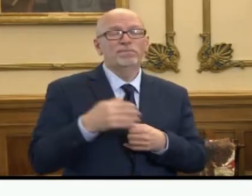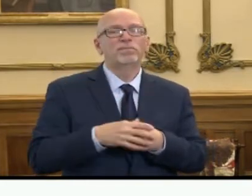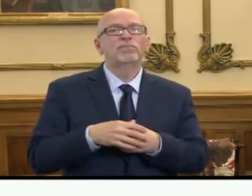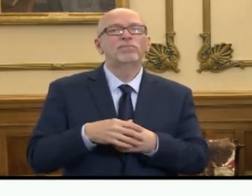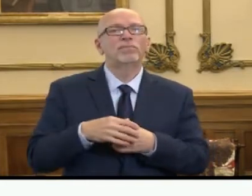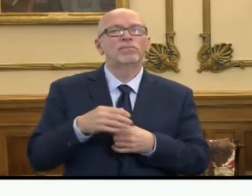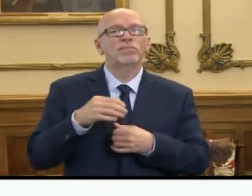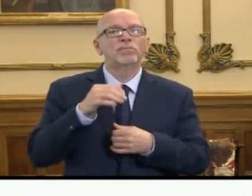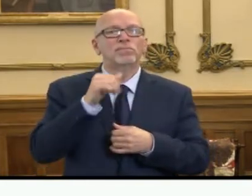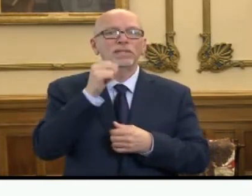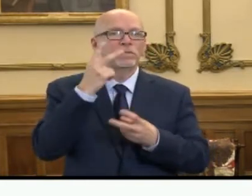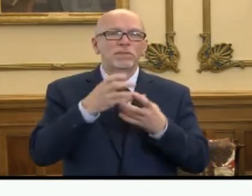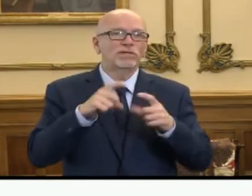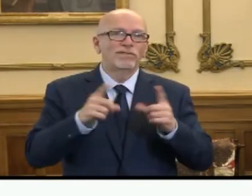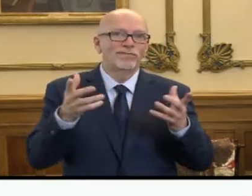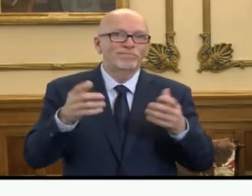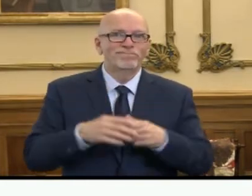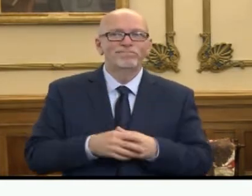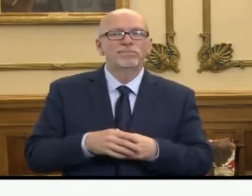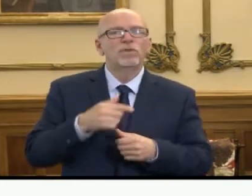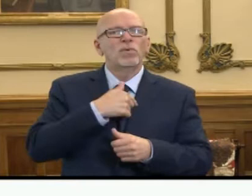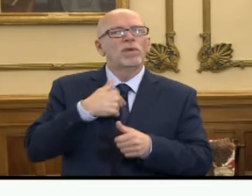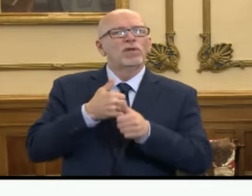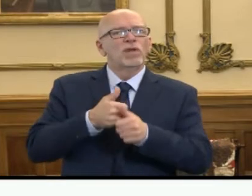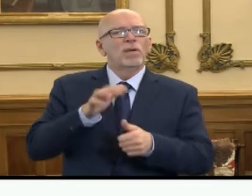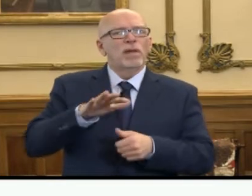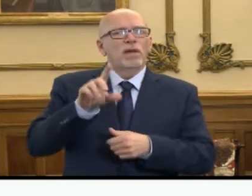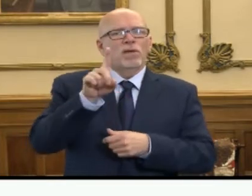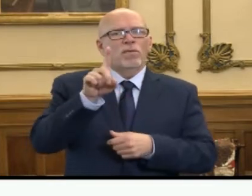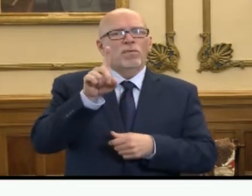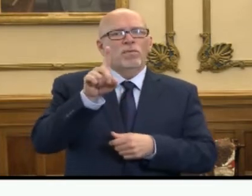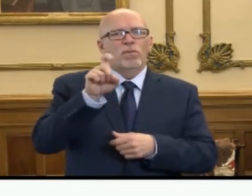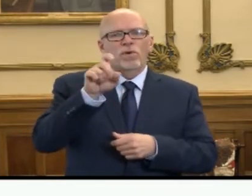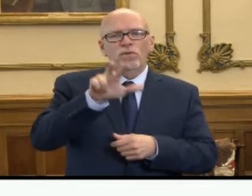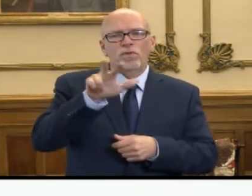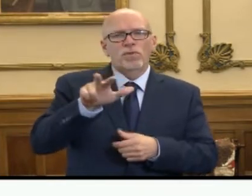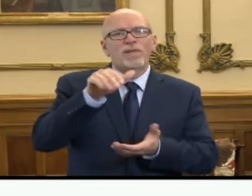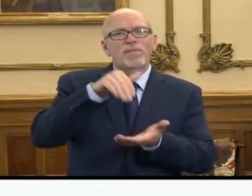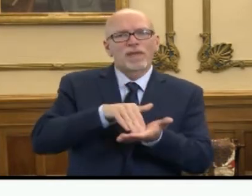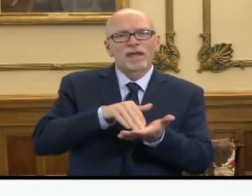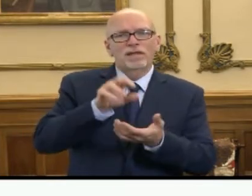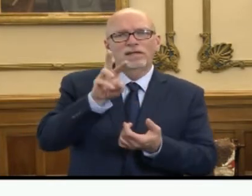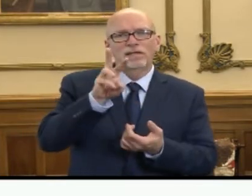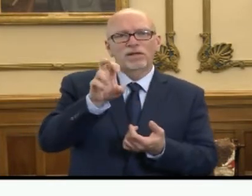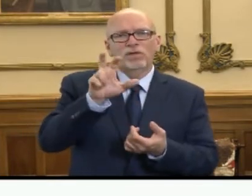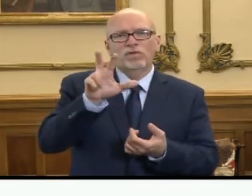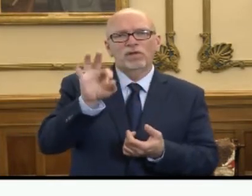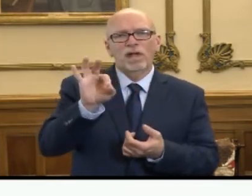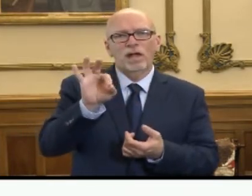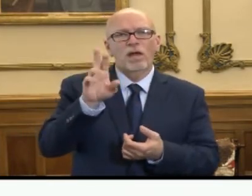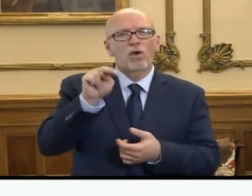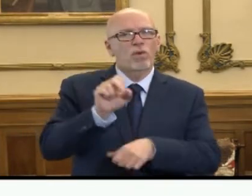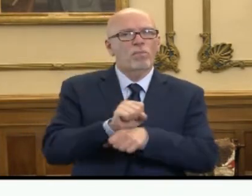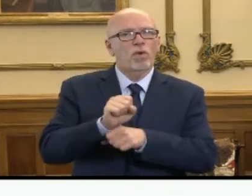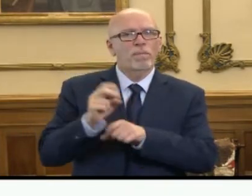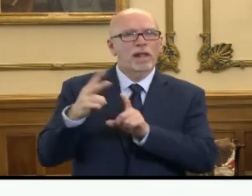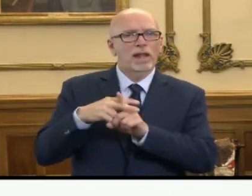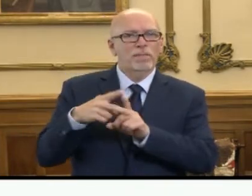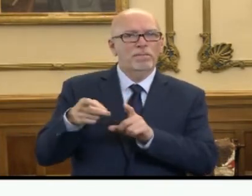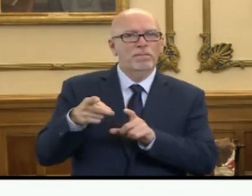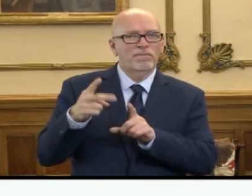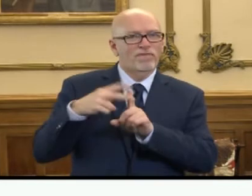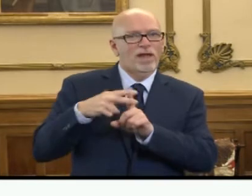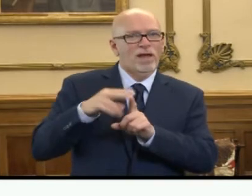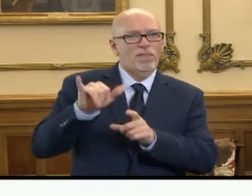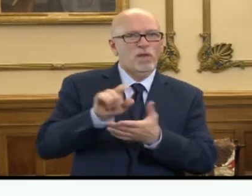didn't see much different. We tracked about 133,639 unemployment claims that were